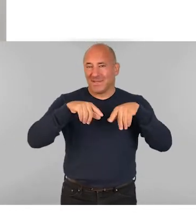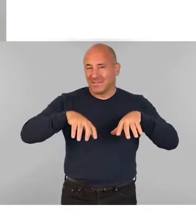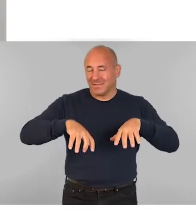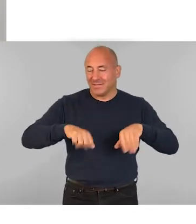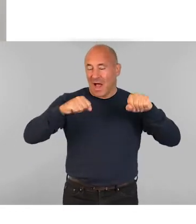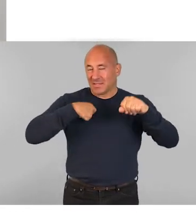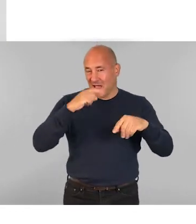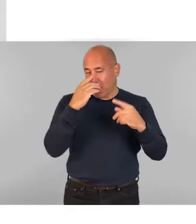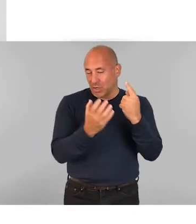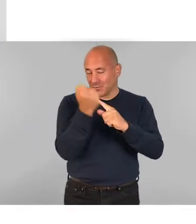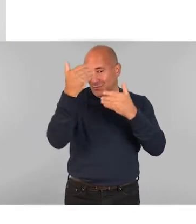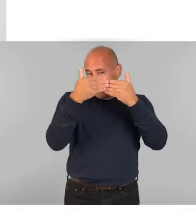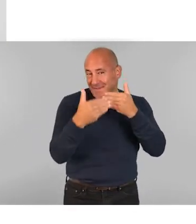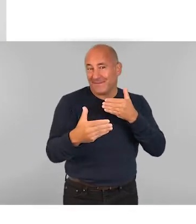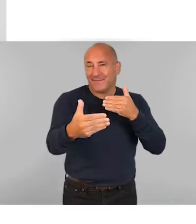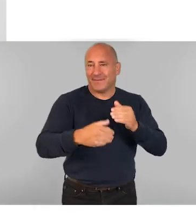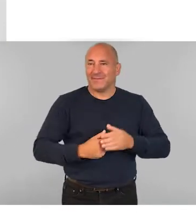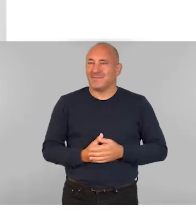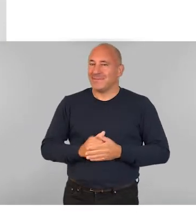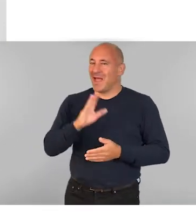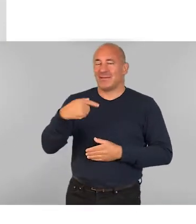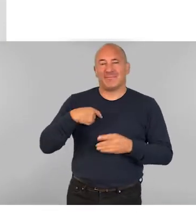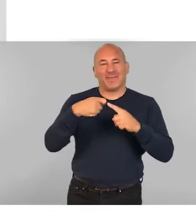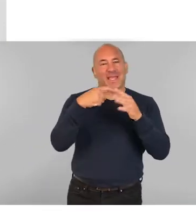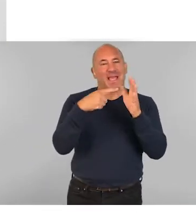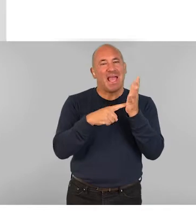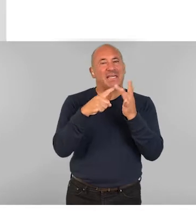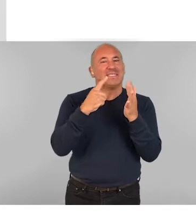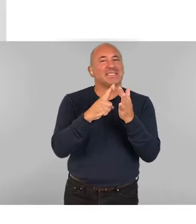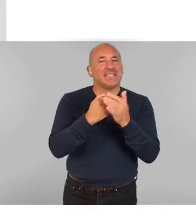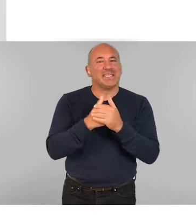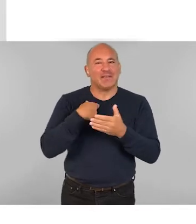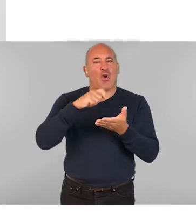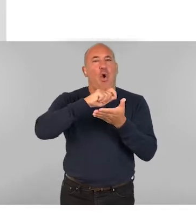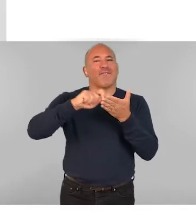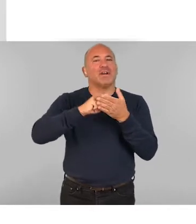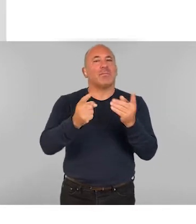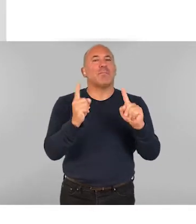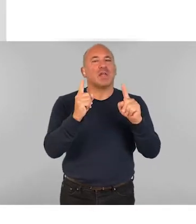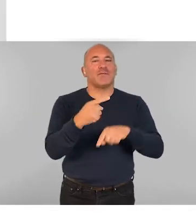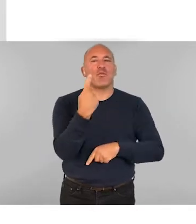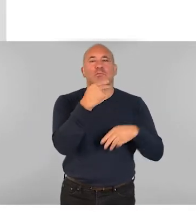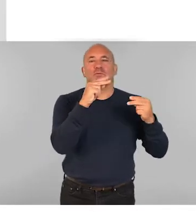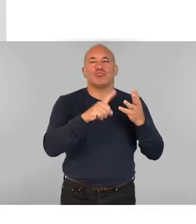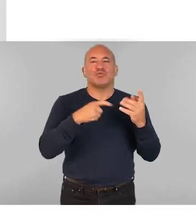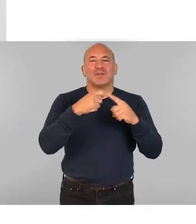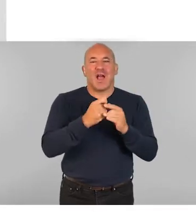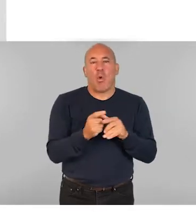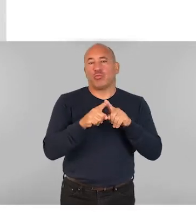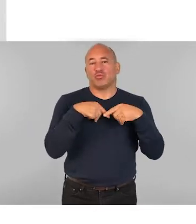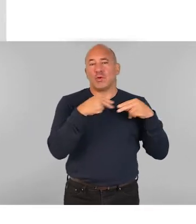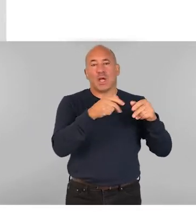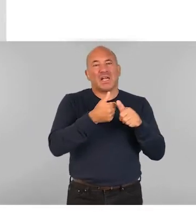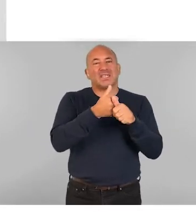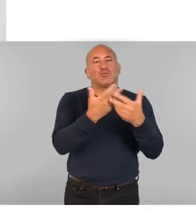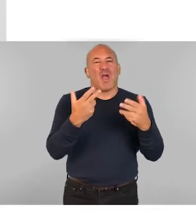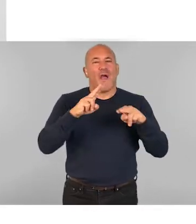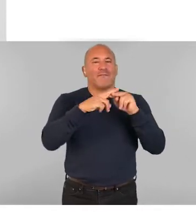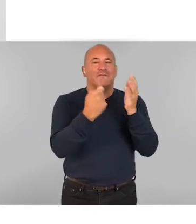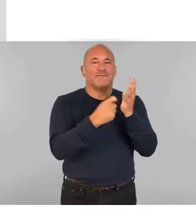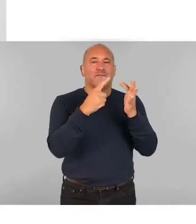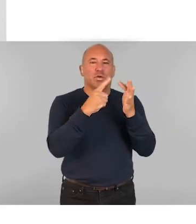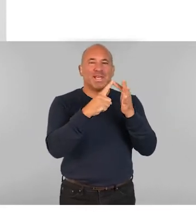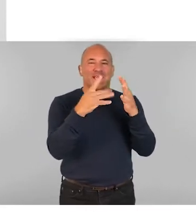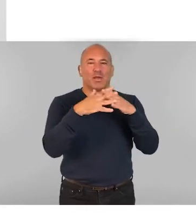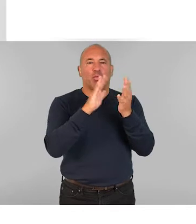start of what we can achieve. Hi, I'm Katie Stevens, I'm Office Manager at One Dance UK and Dance Assistant at Free Weaning Dance, an inclusive dance group for